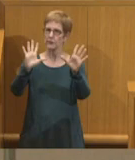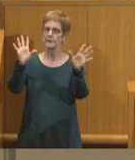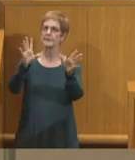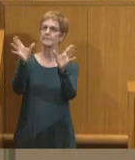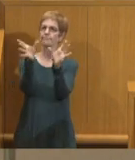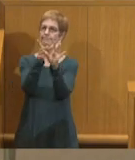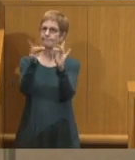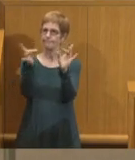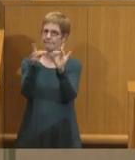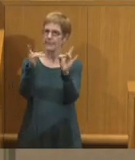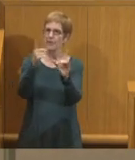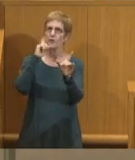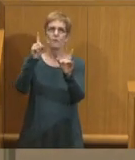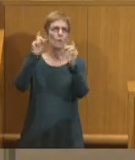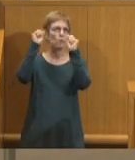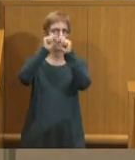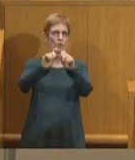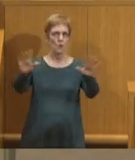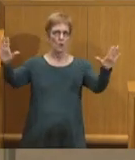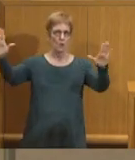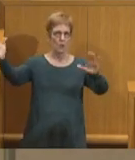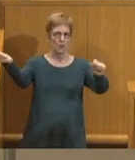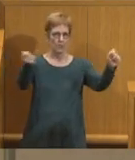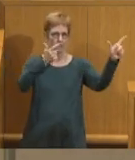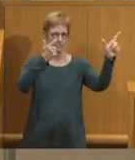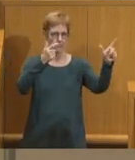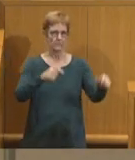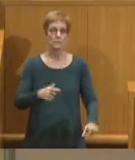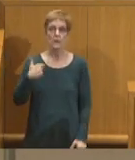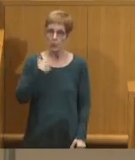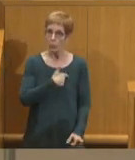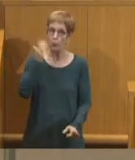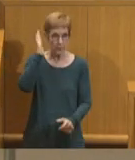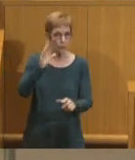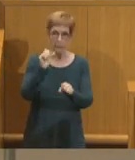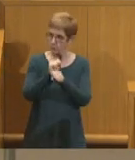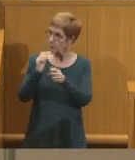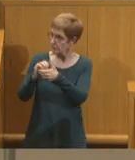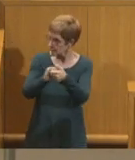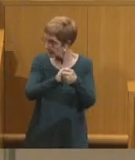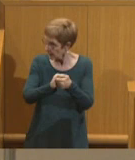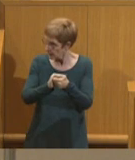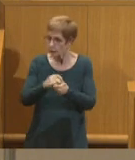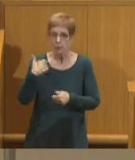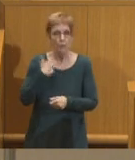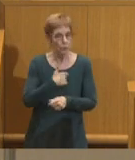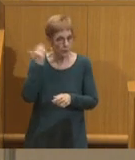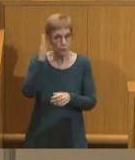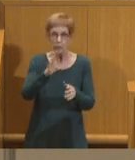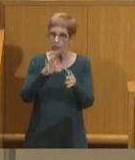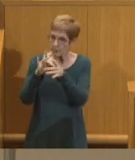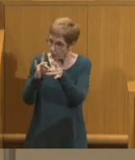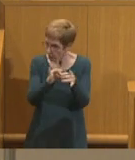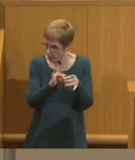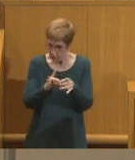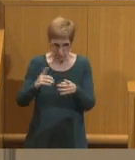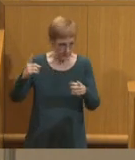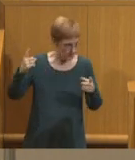message for far and wide. We will work together. We will work cooperatively